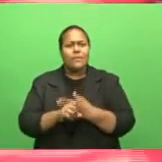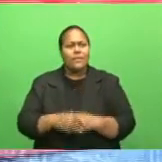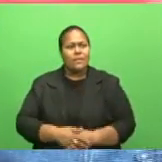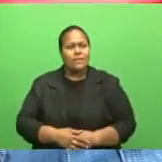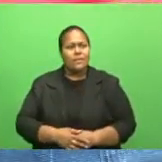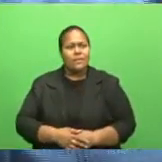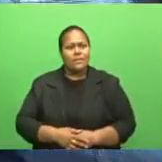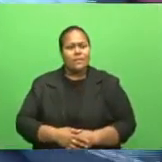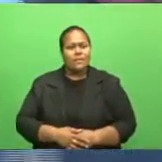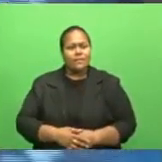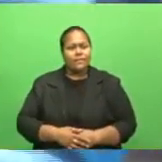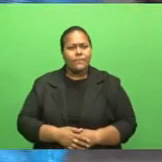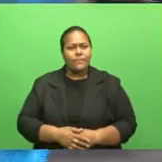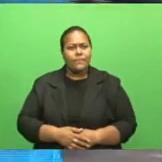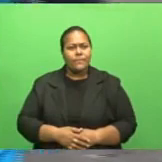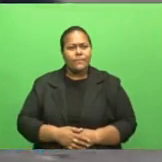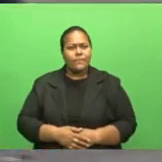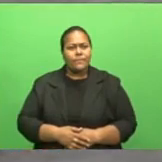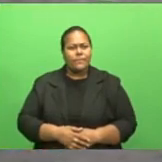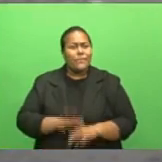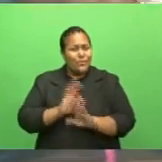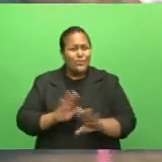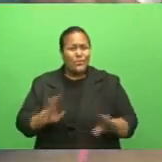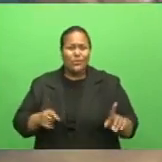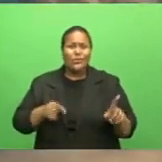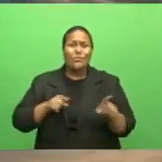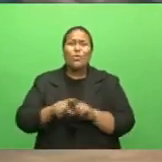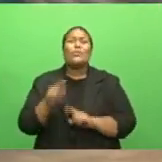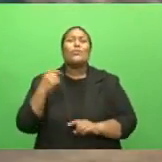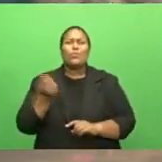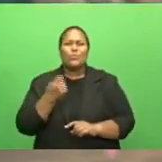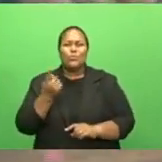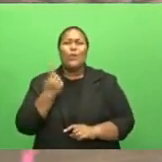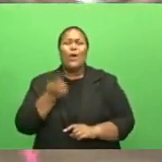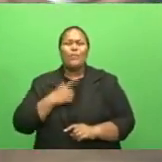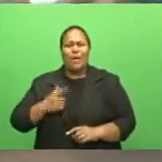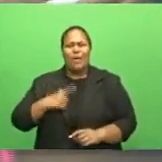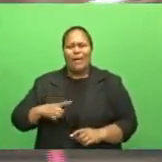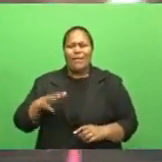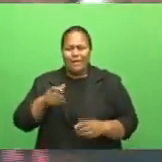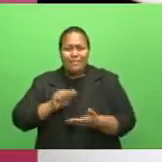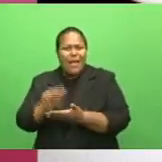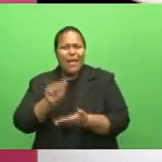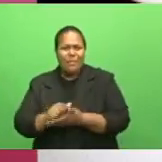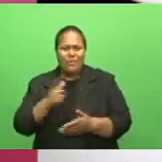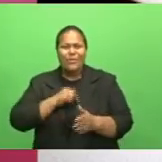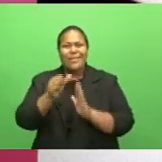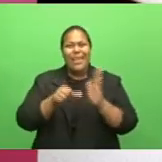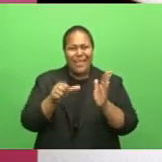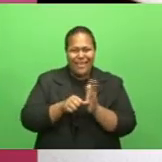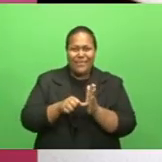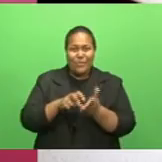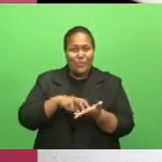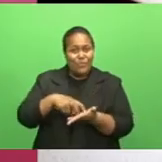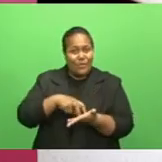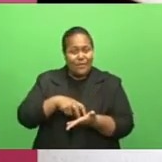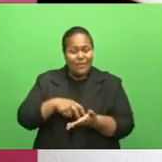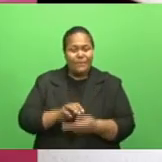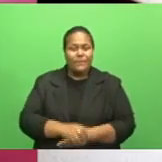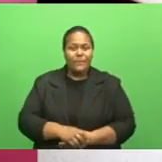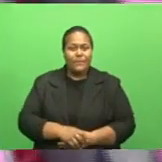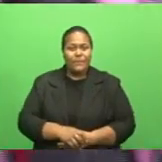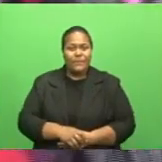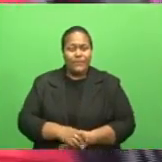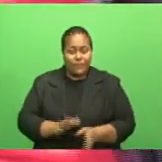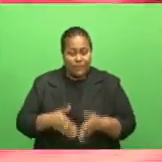late. Ali says children are mostly targeted by traffickers because of their age and vulnerability. So at this point, for us, you know,